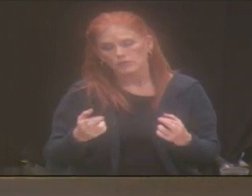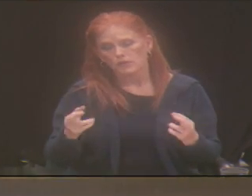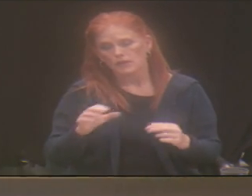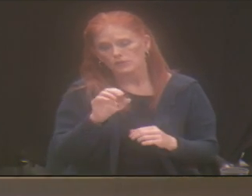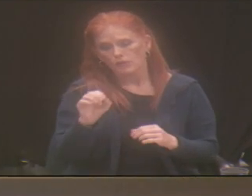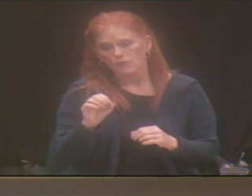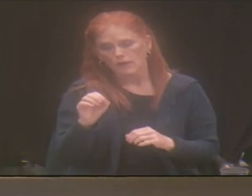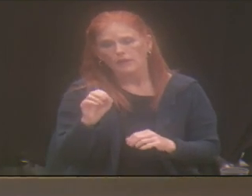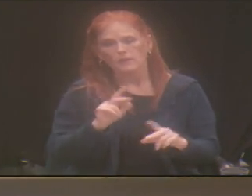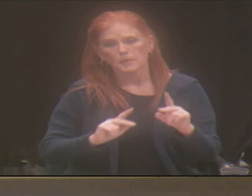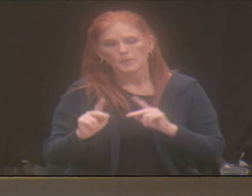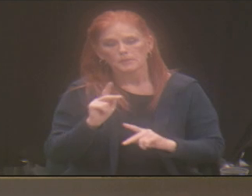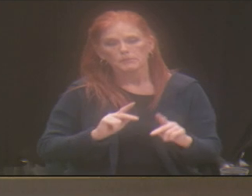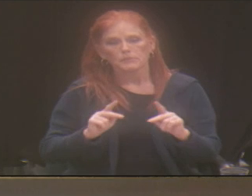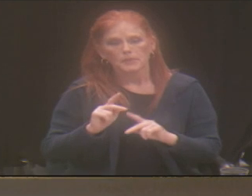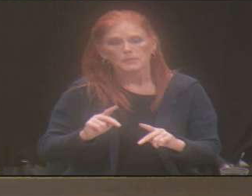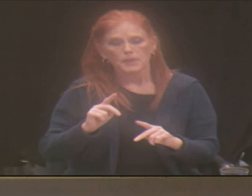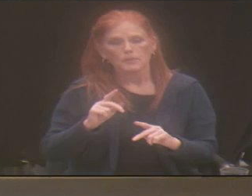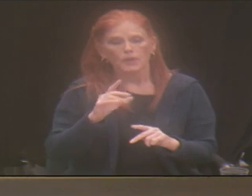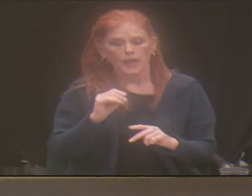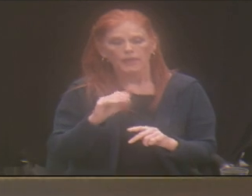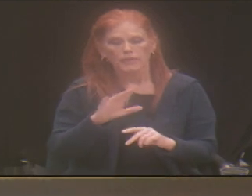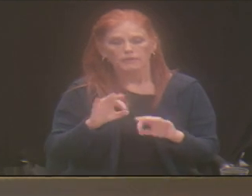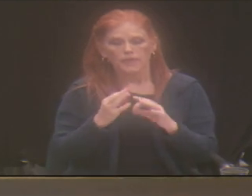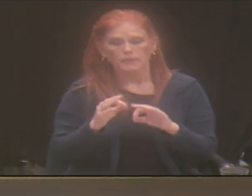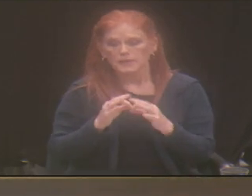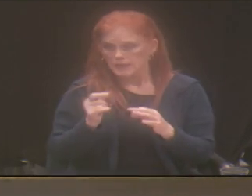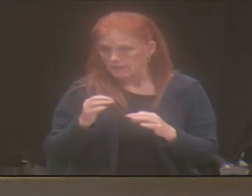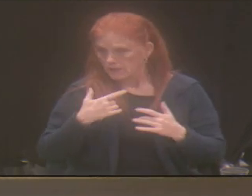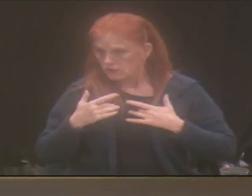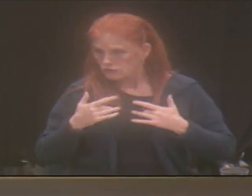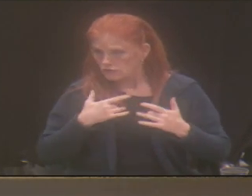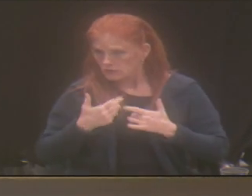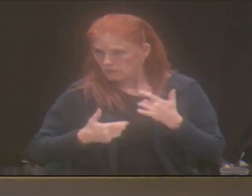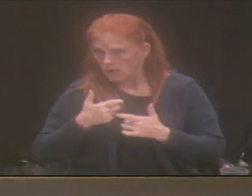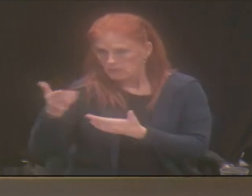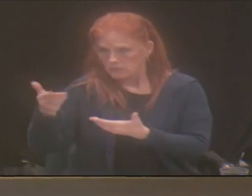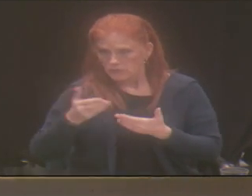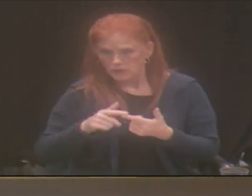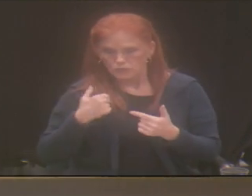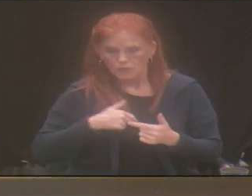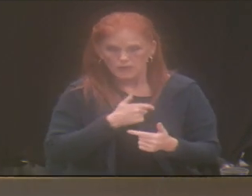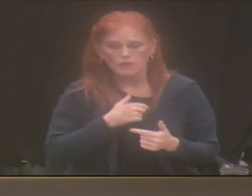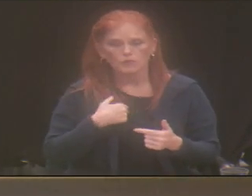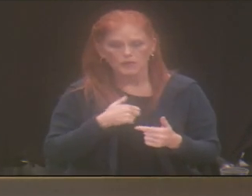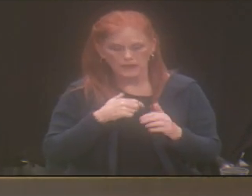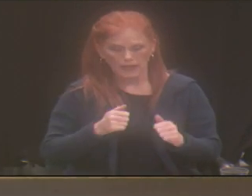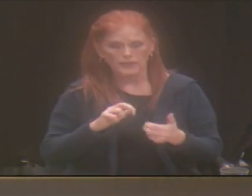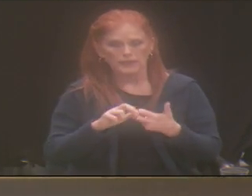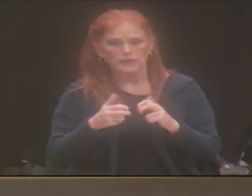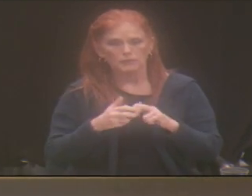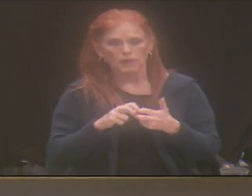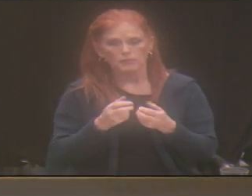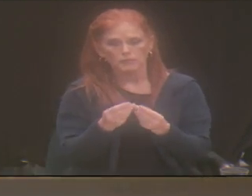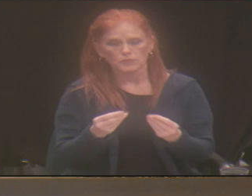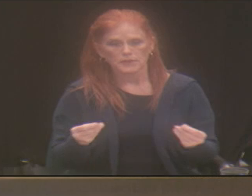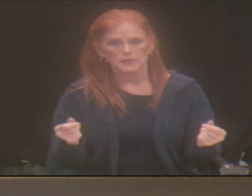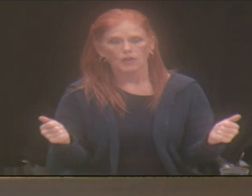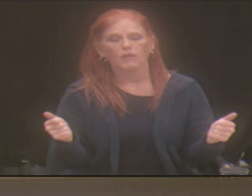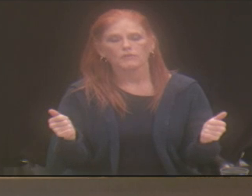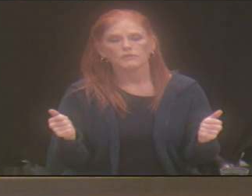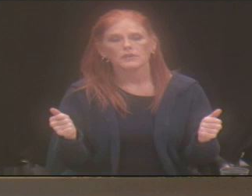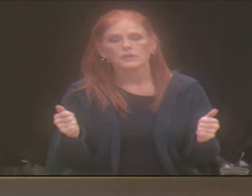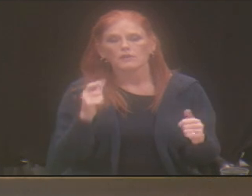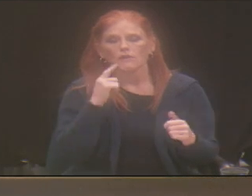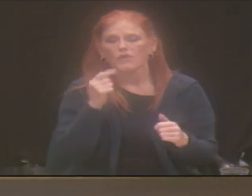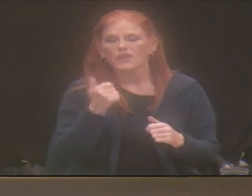citizens with disabilities and their families to bring their concerns forward and resolve issues regarding their activities